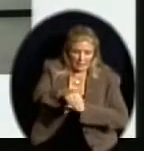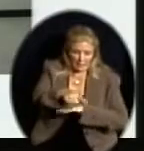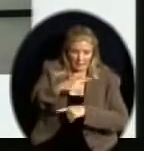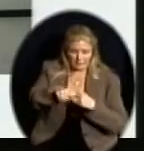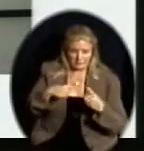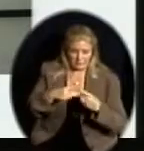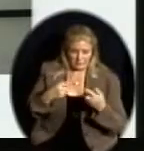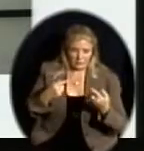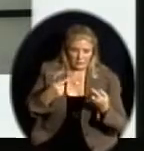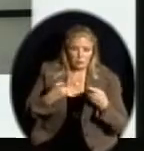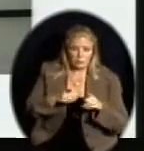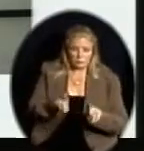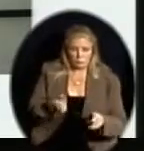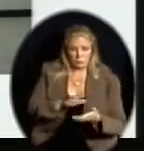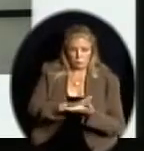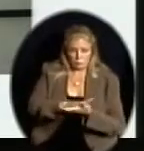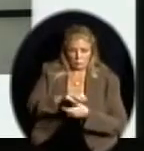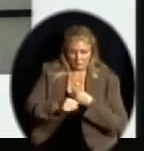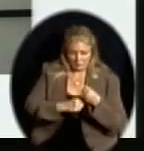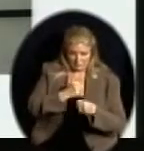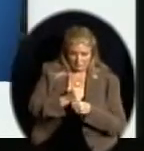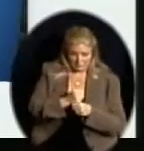part of what you can do with the hall.